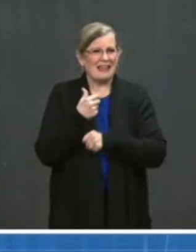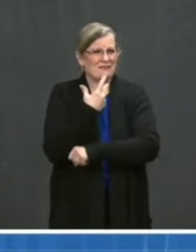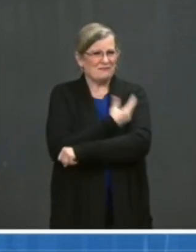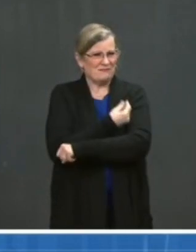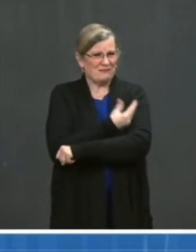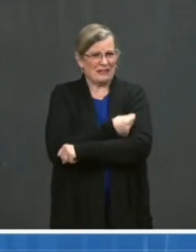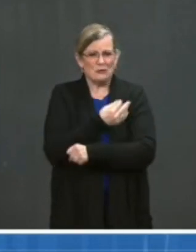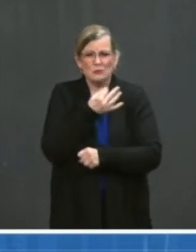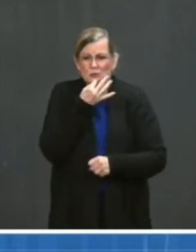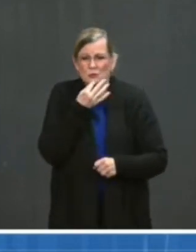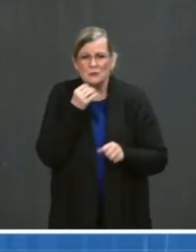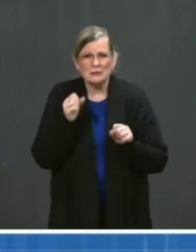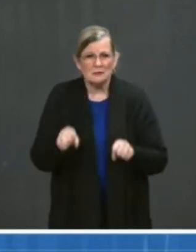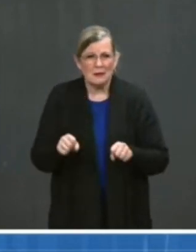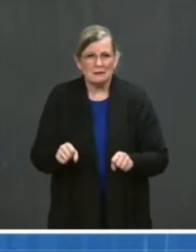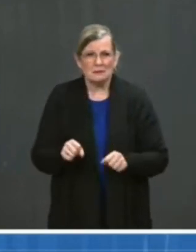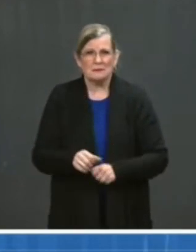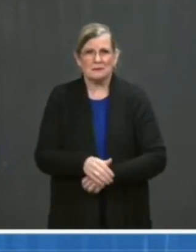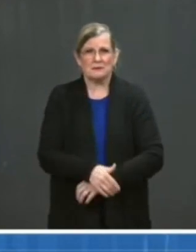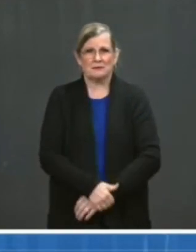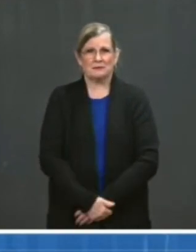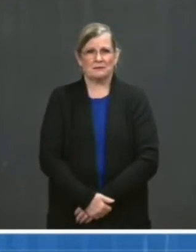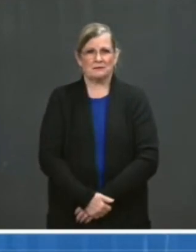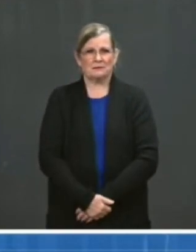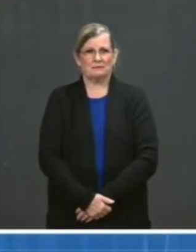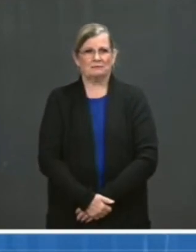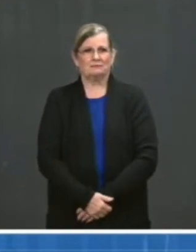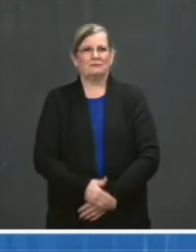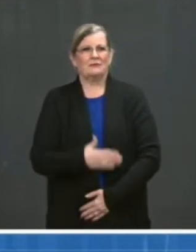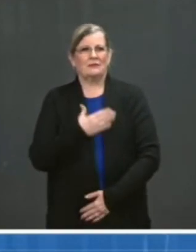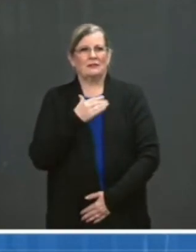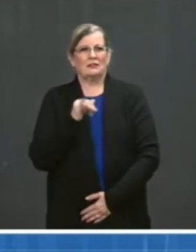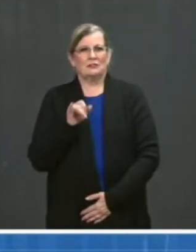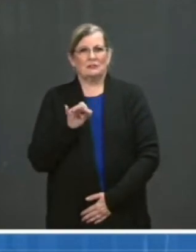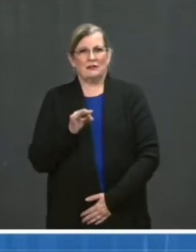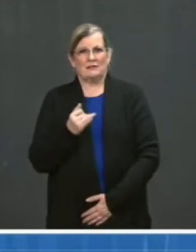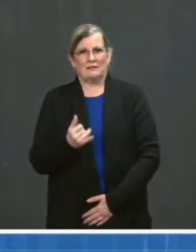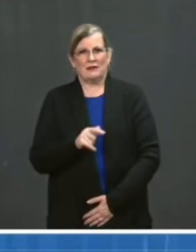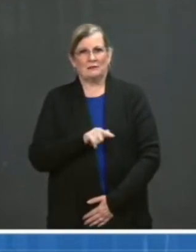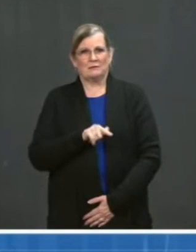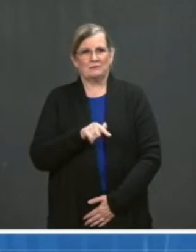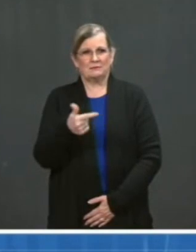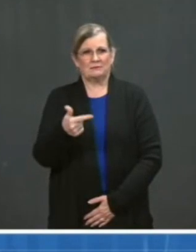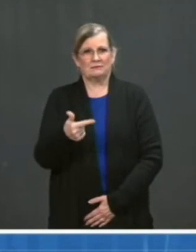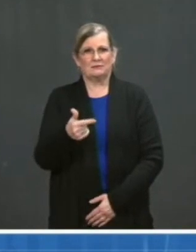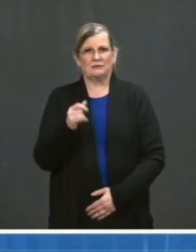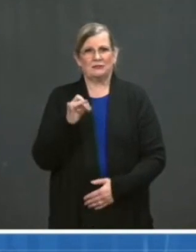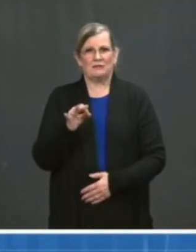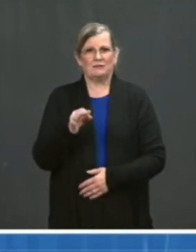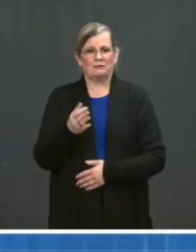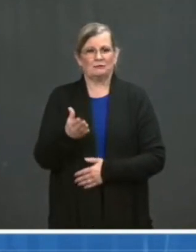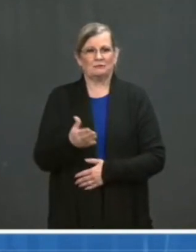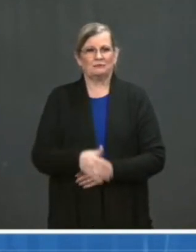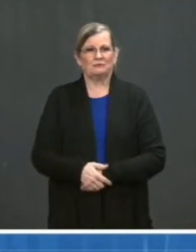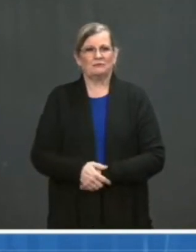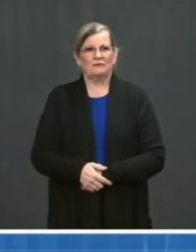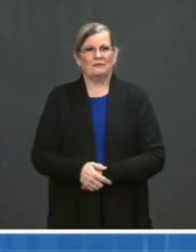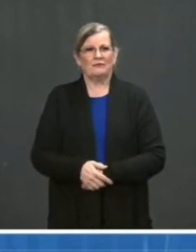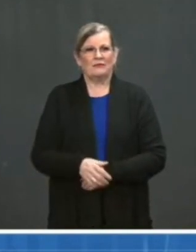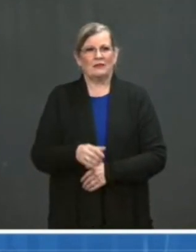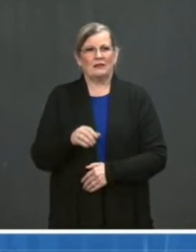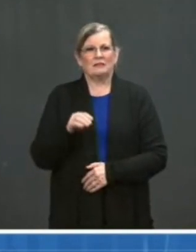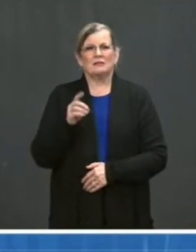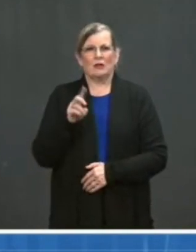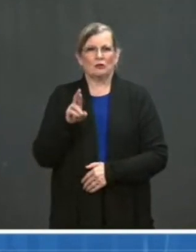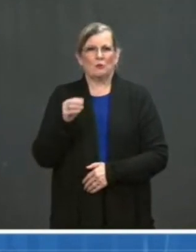Back to you, Jeff. Actually, over to Dr. Murphy, please. Well, thank you so much, Jeff. And